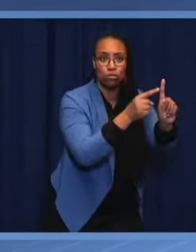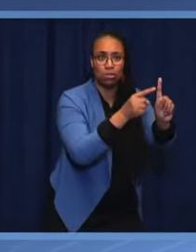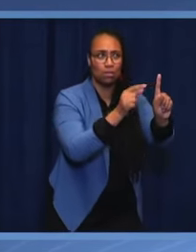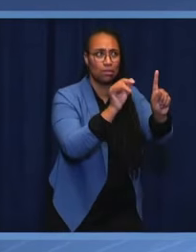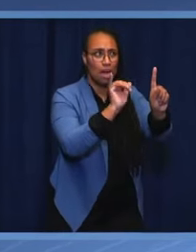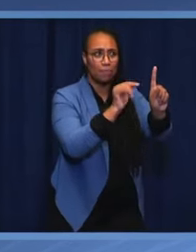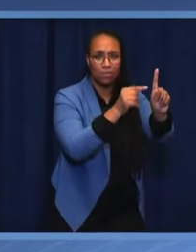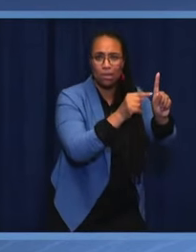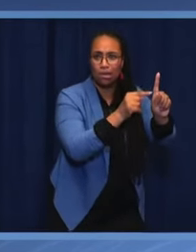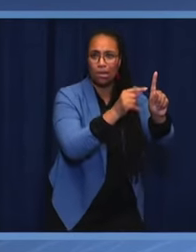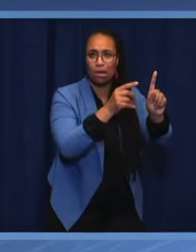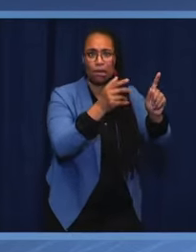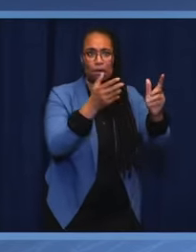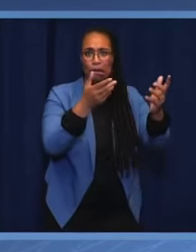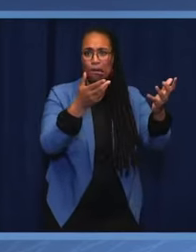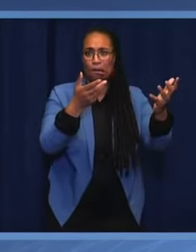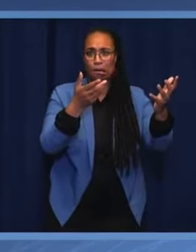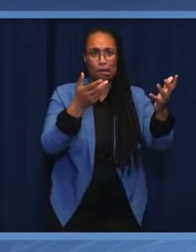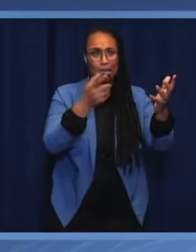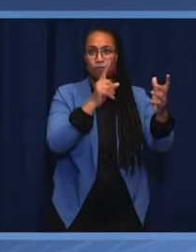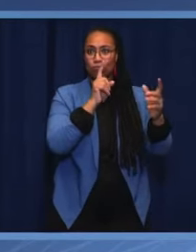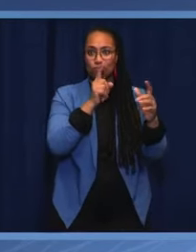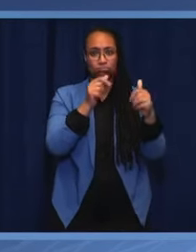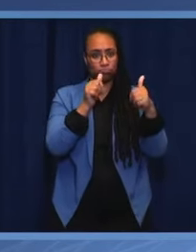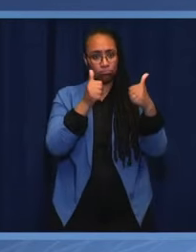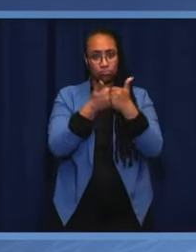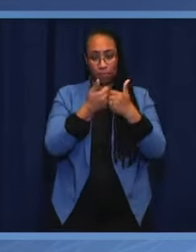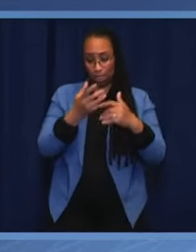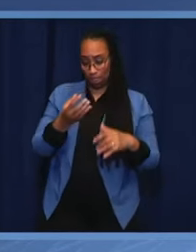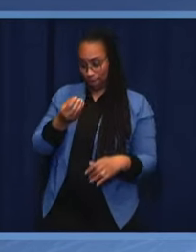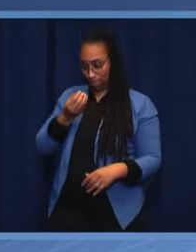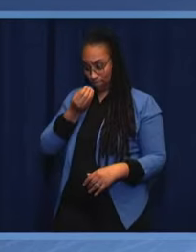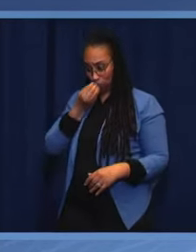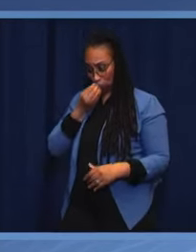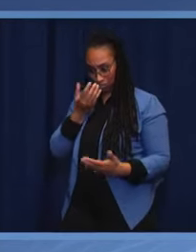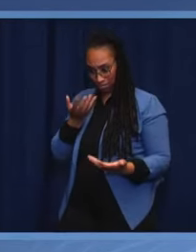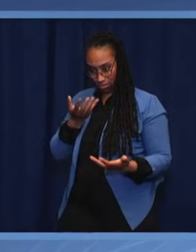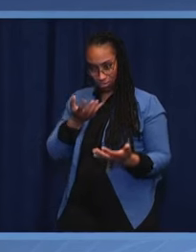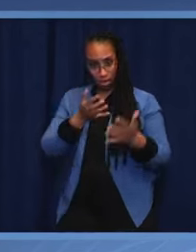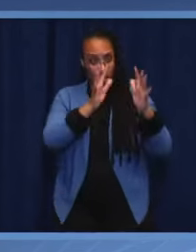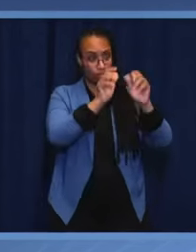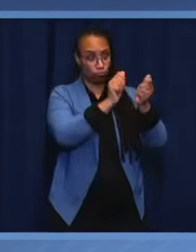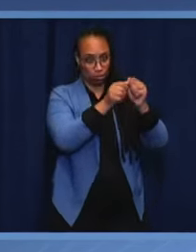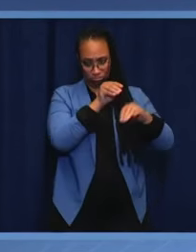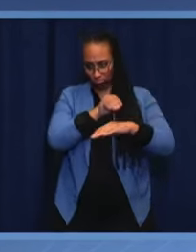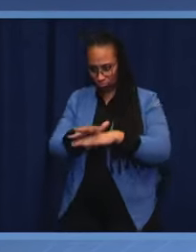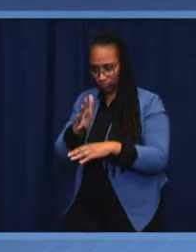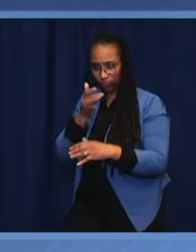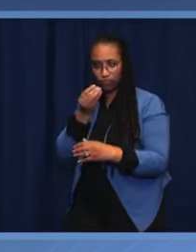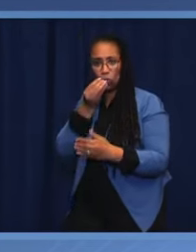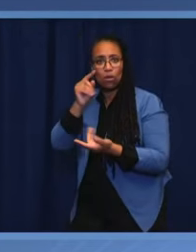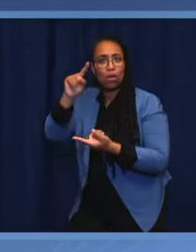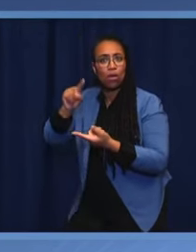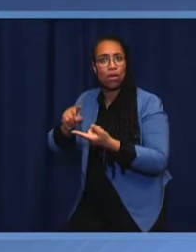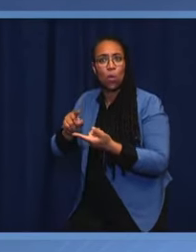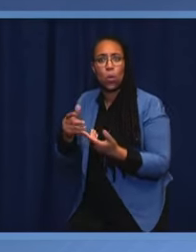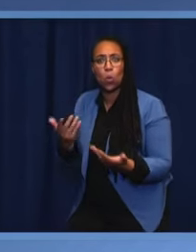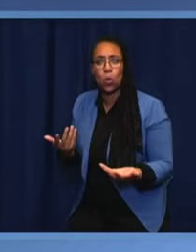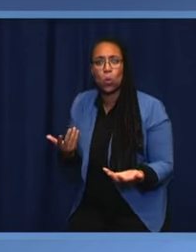challenges for all of us, and it affects the lives of every single living being on this planet. On this topic,